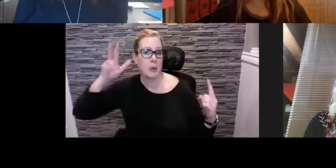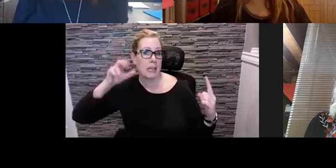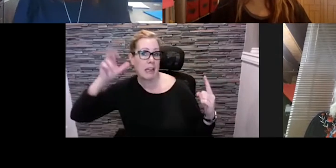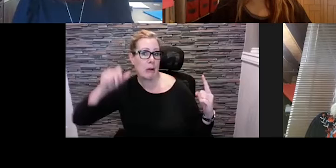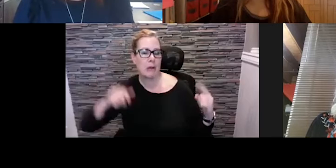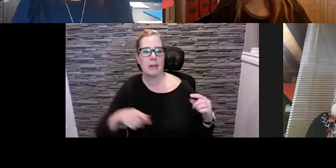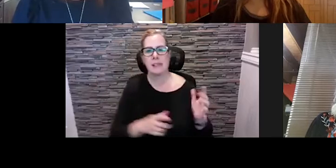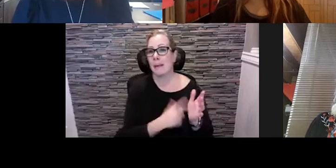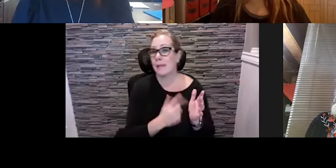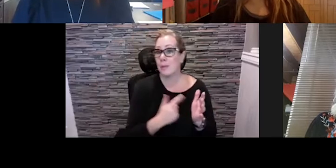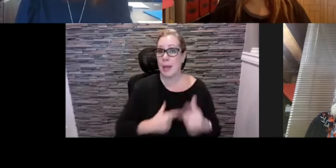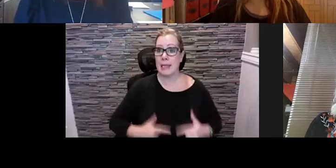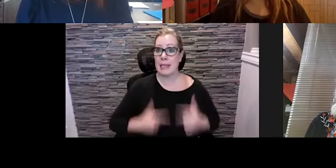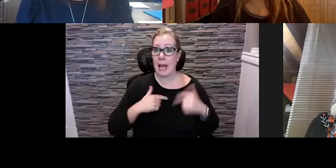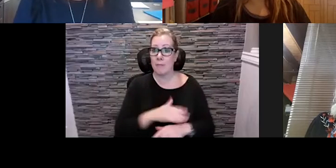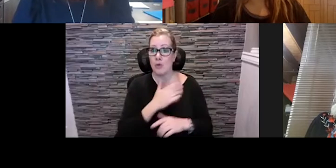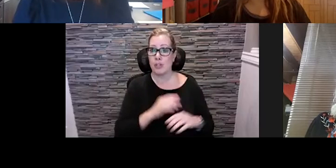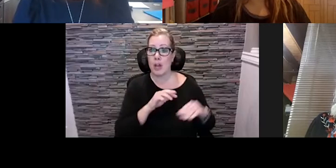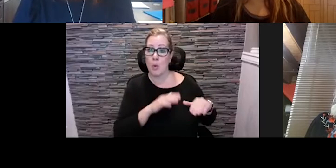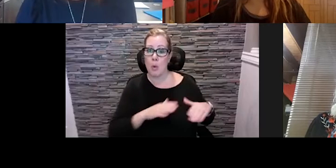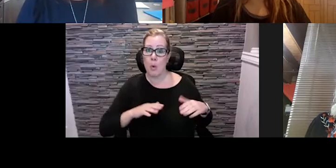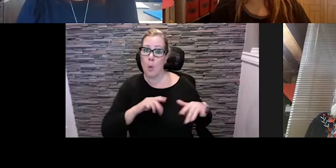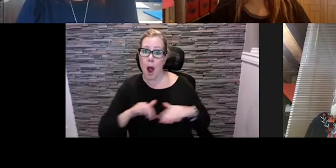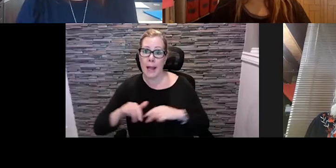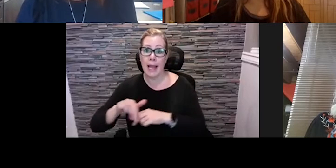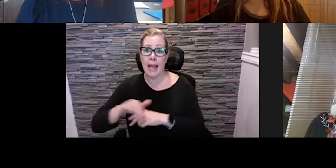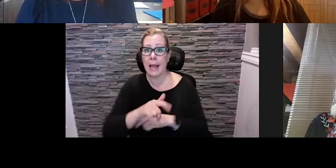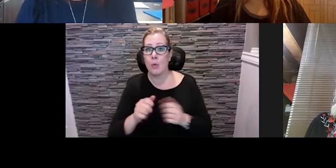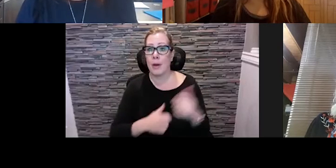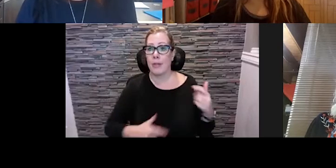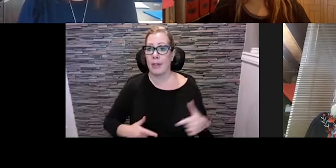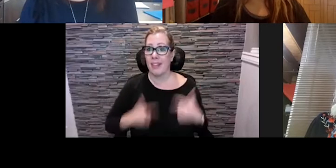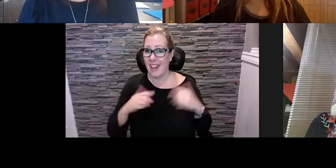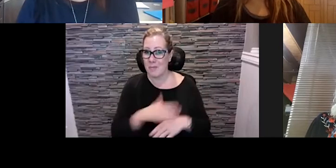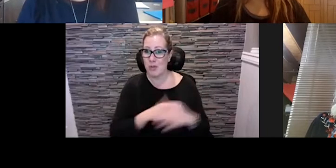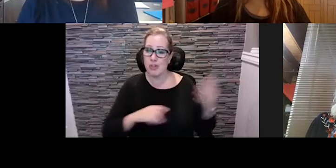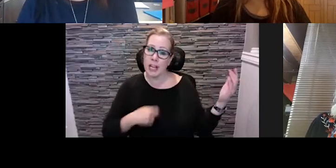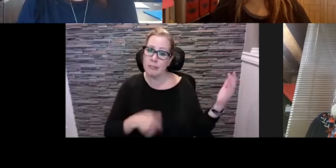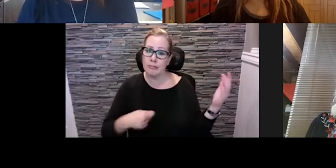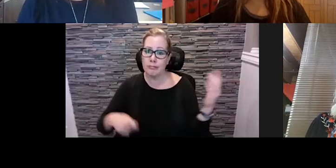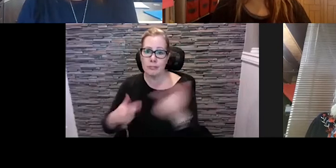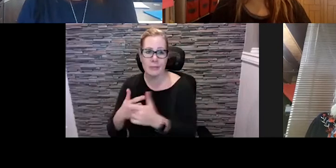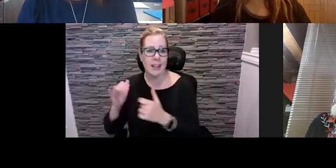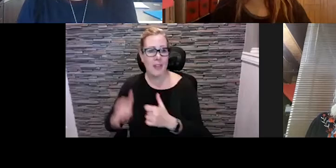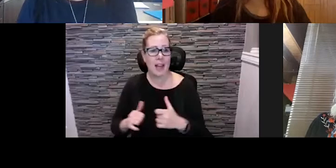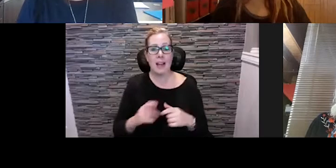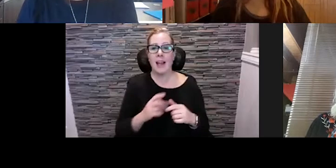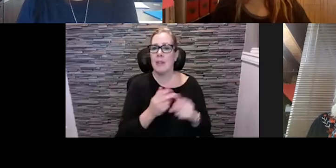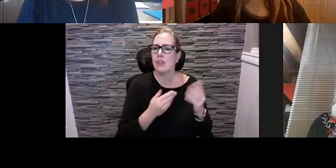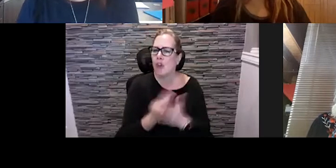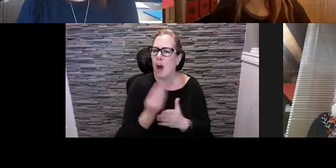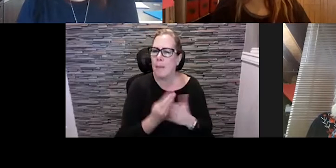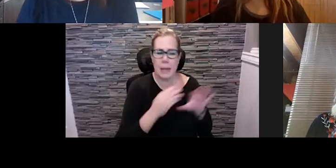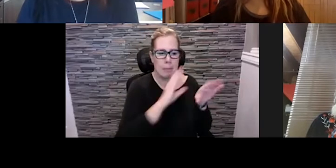roaming in between the different bays. And so we continued to sell two hour shopping windows and that was extremely successful as well we